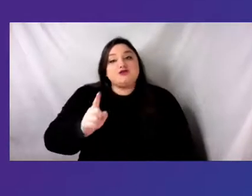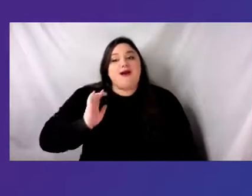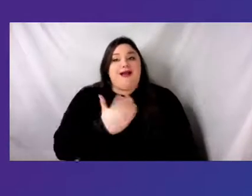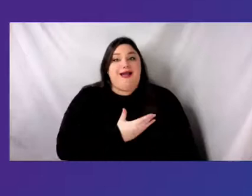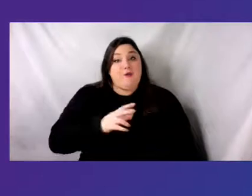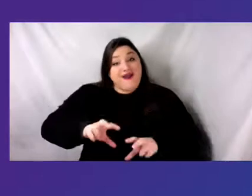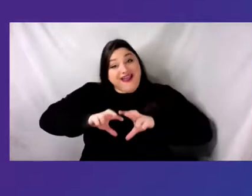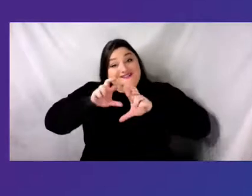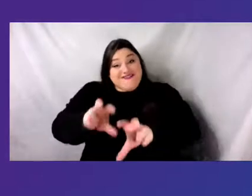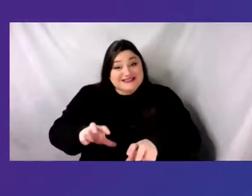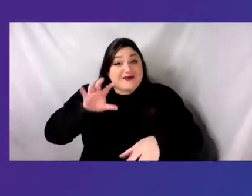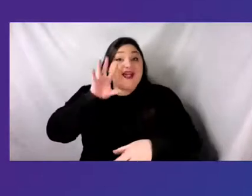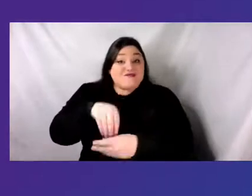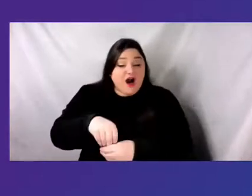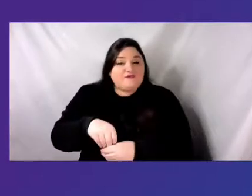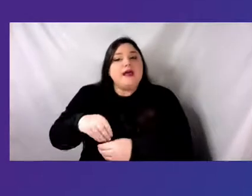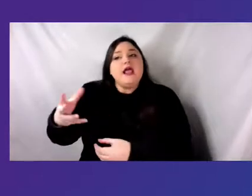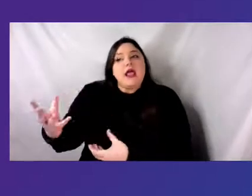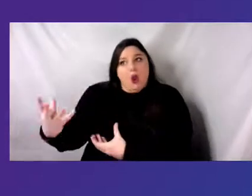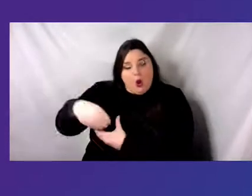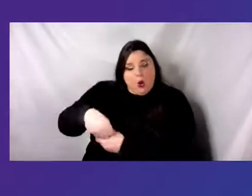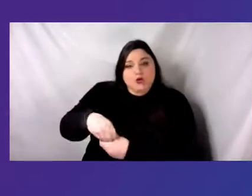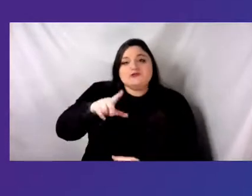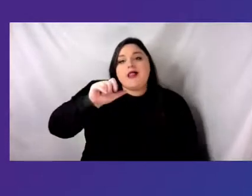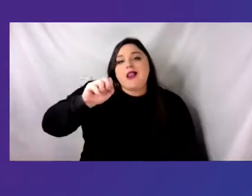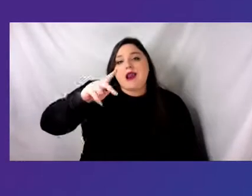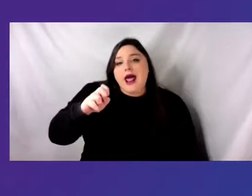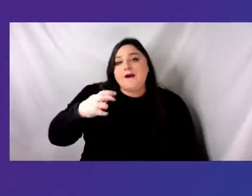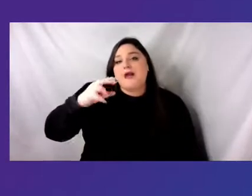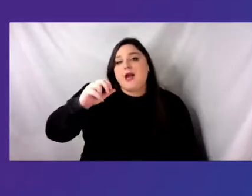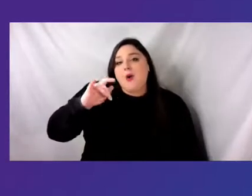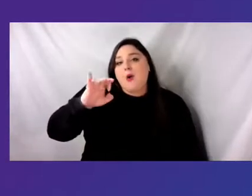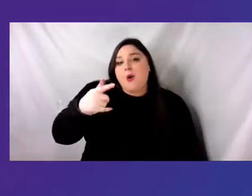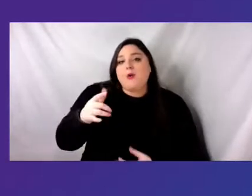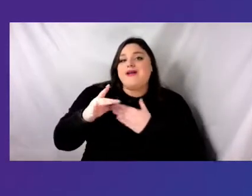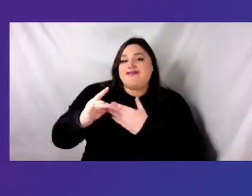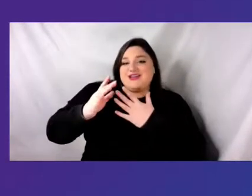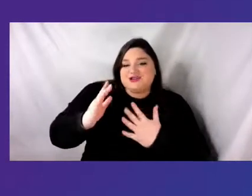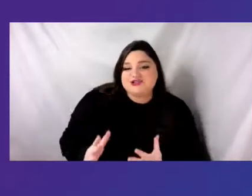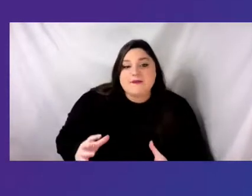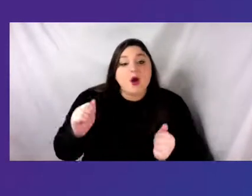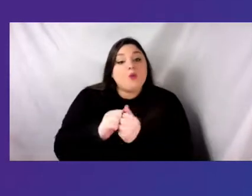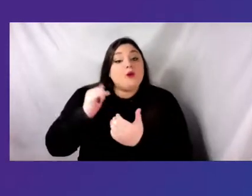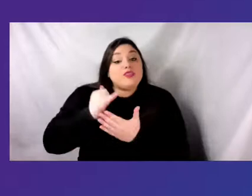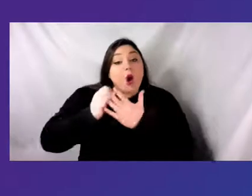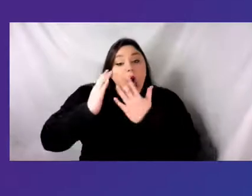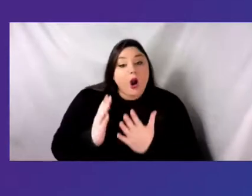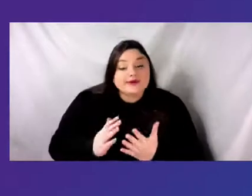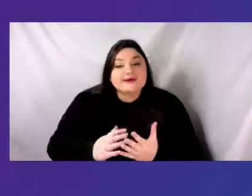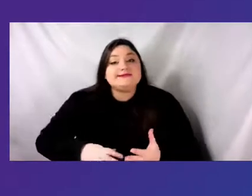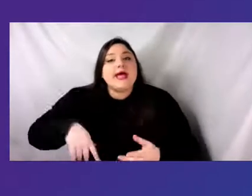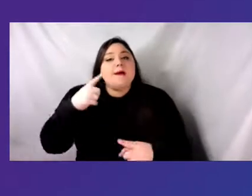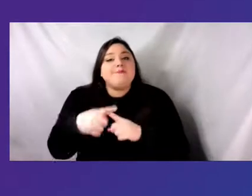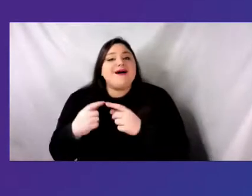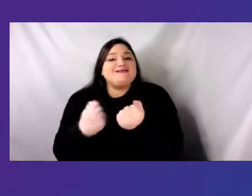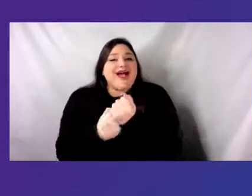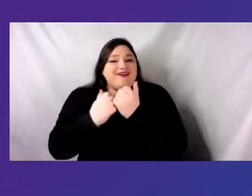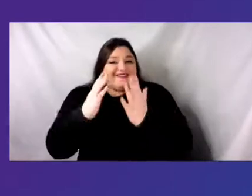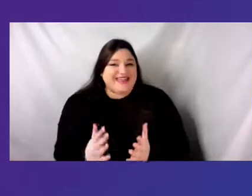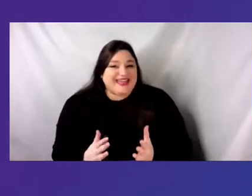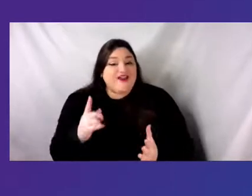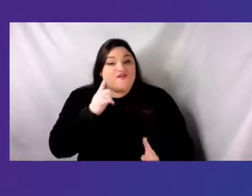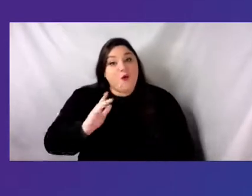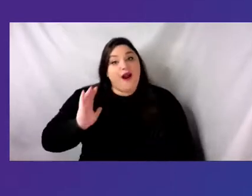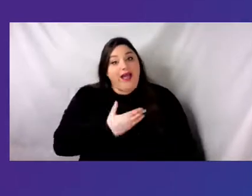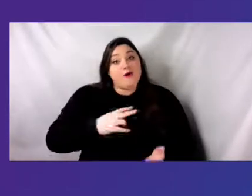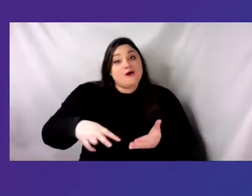Lenape hooking leadership of indigenous artists, arts organizations and advocates in Dance NYC's effort to honor the